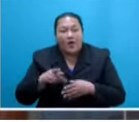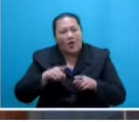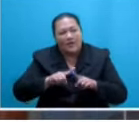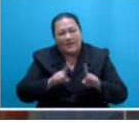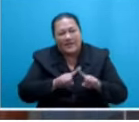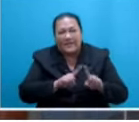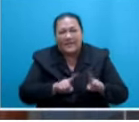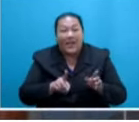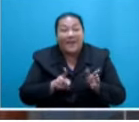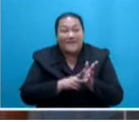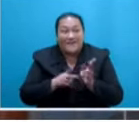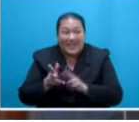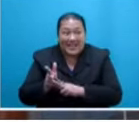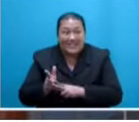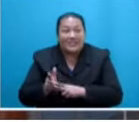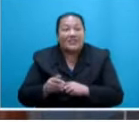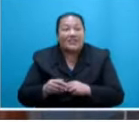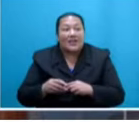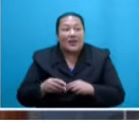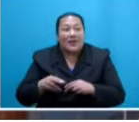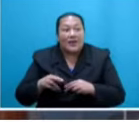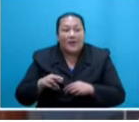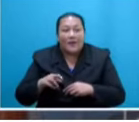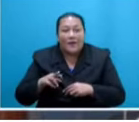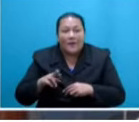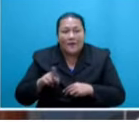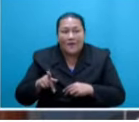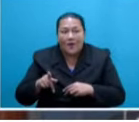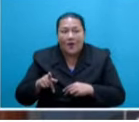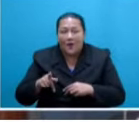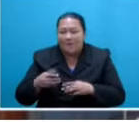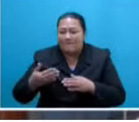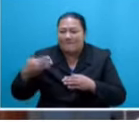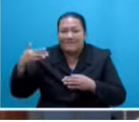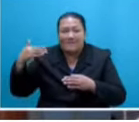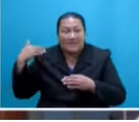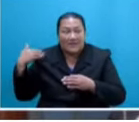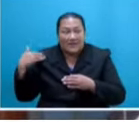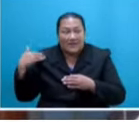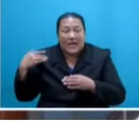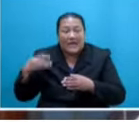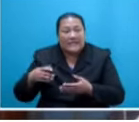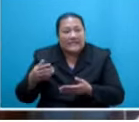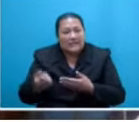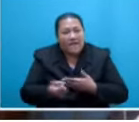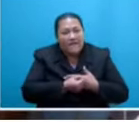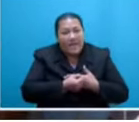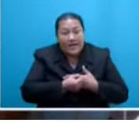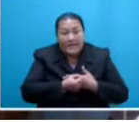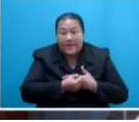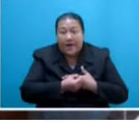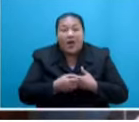the Tikina of Nambukelewu, who were badly traumatised and evacuated for weeks, and wish to recognise their bravery and survival against the